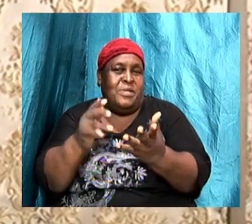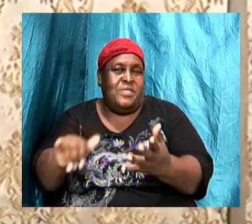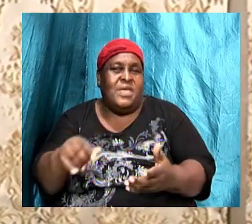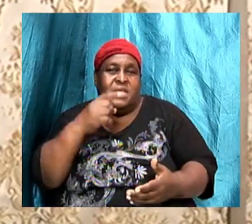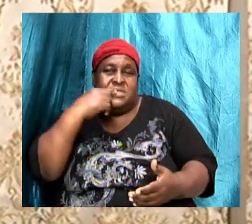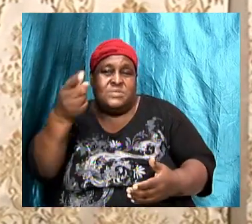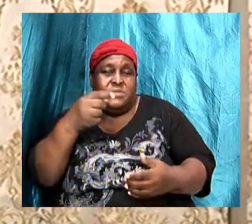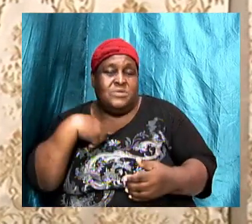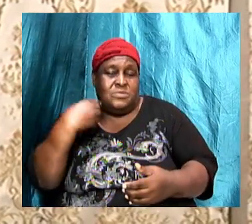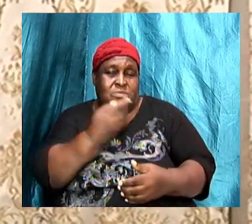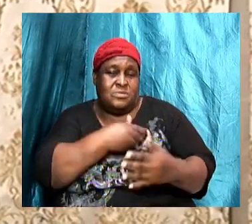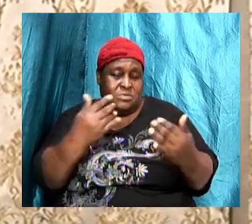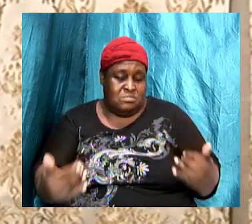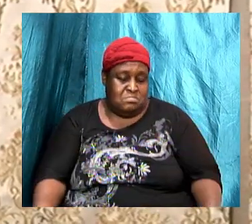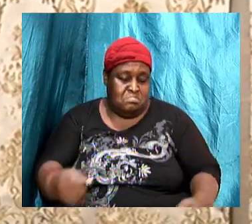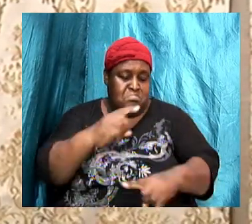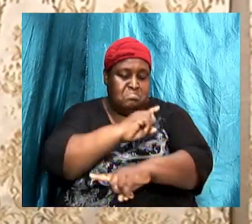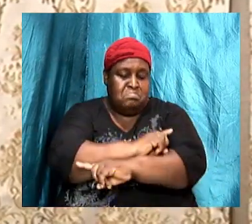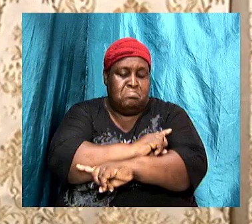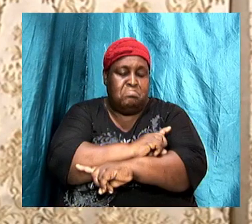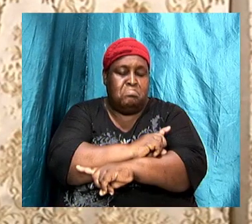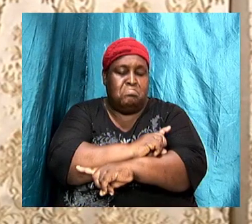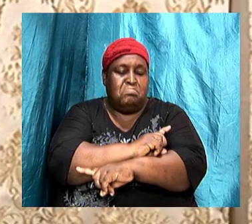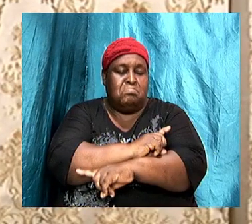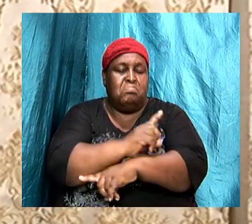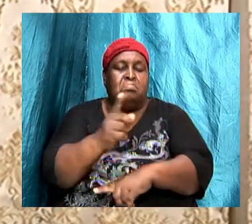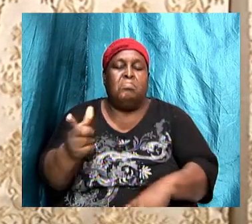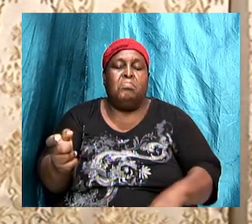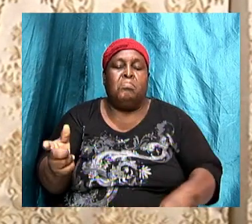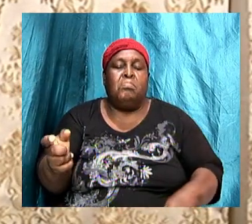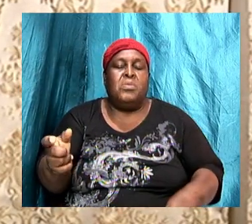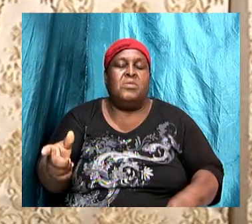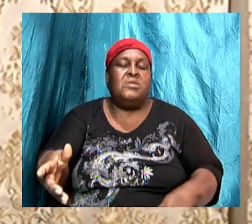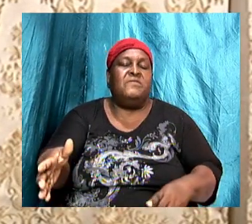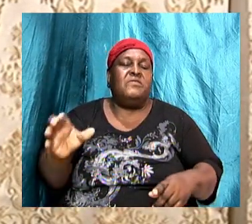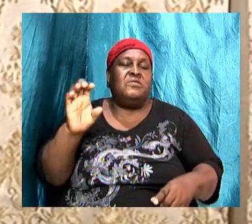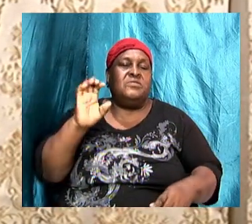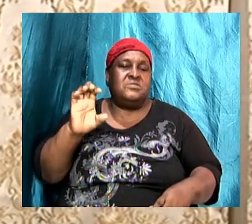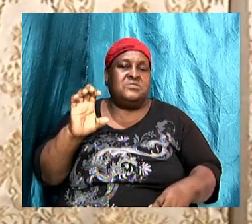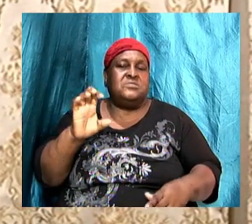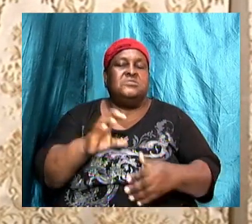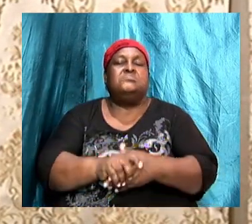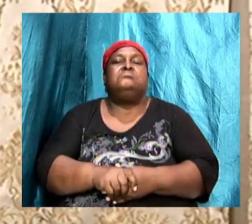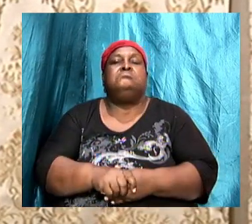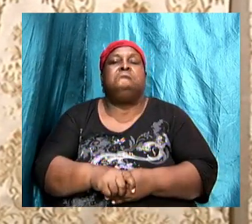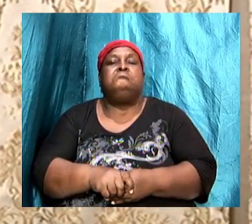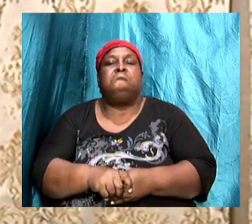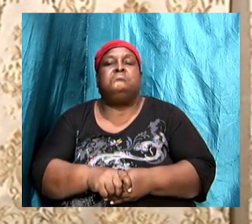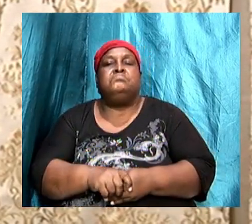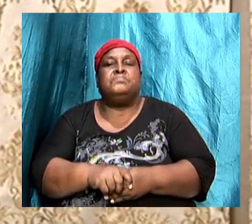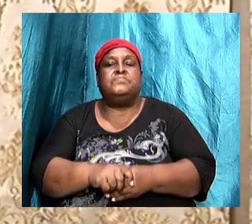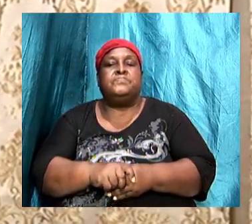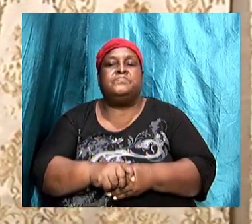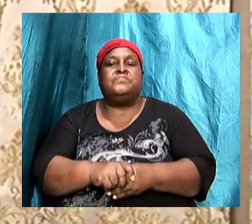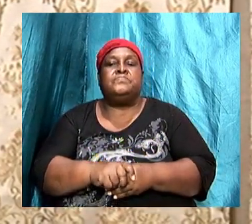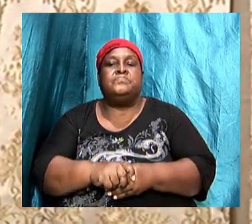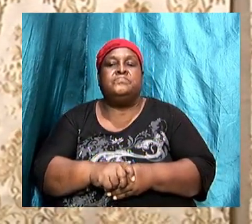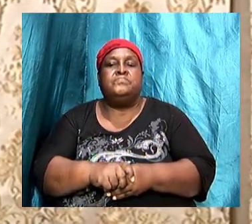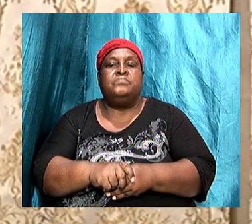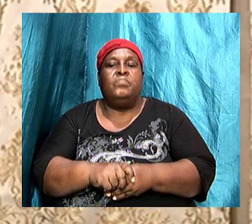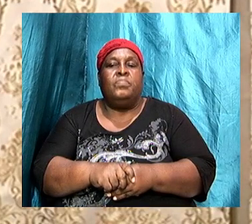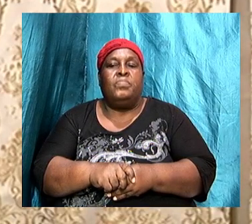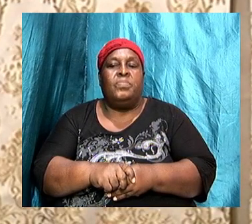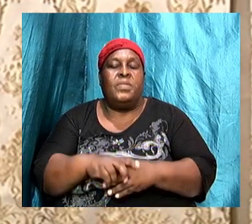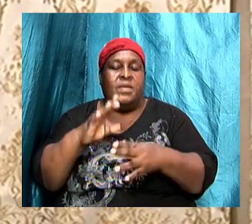in the 21st century. So I want just to take us, and I'm going to very early